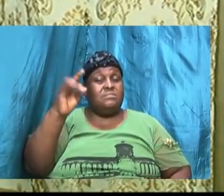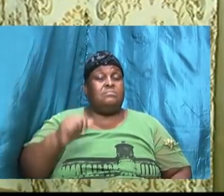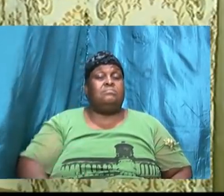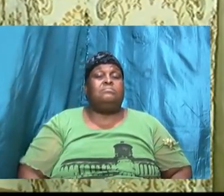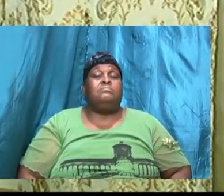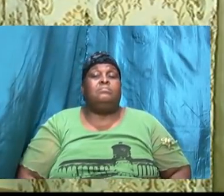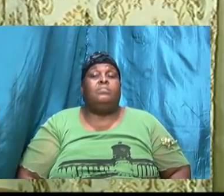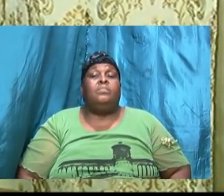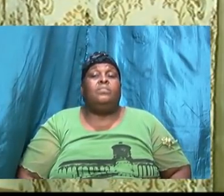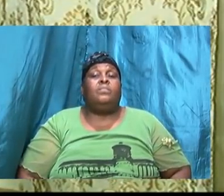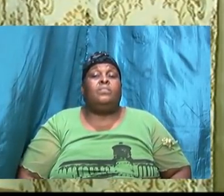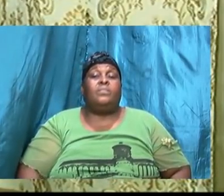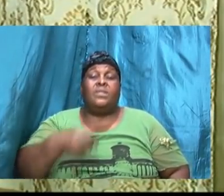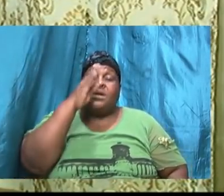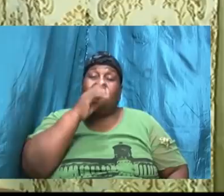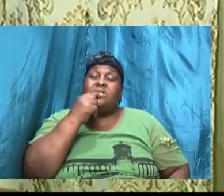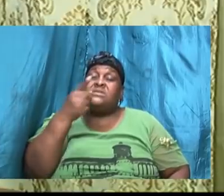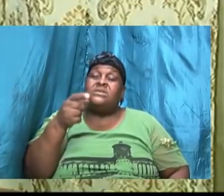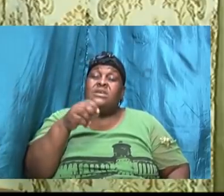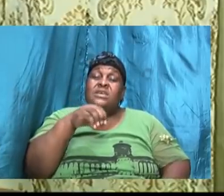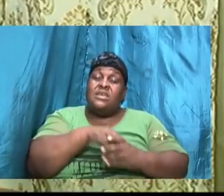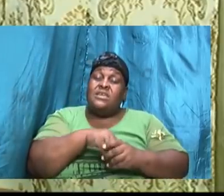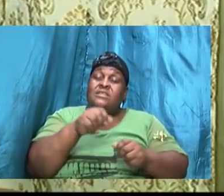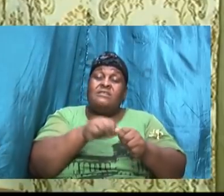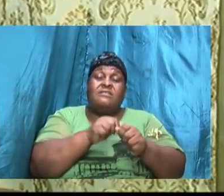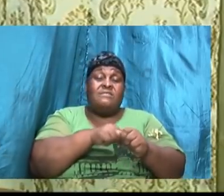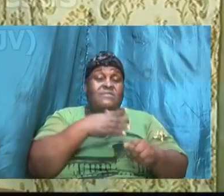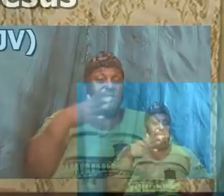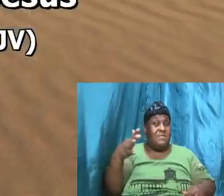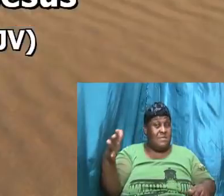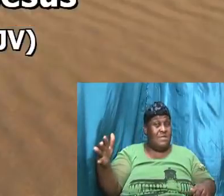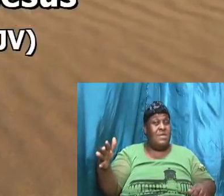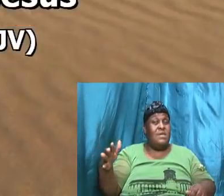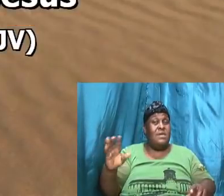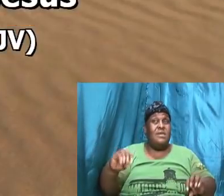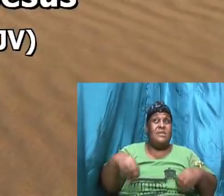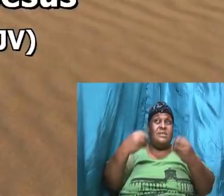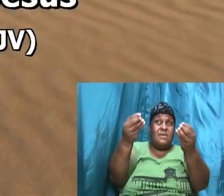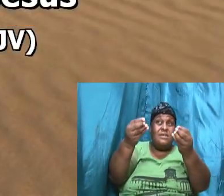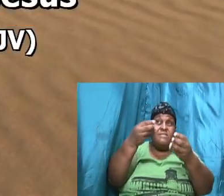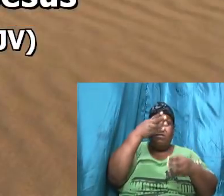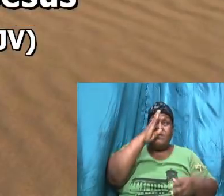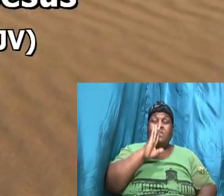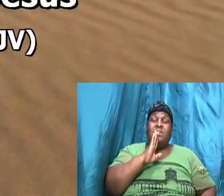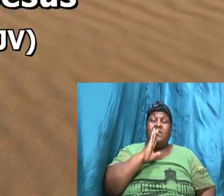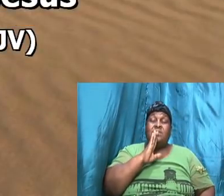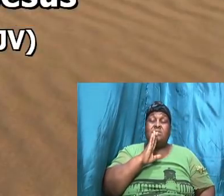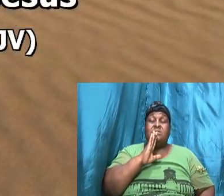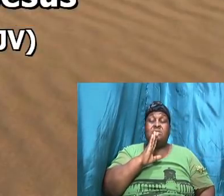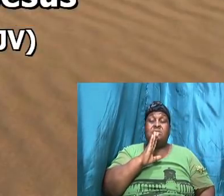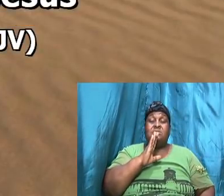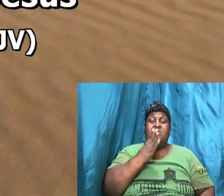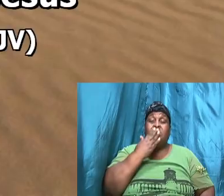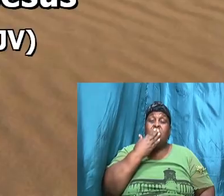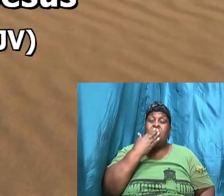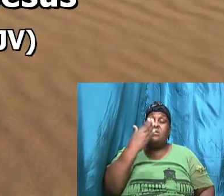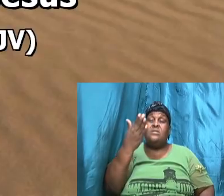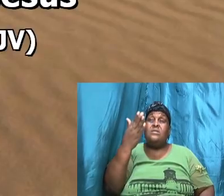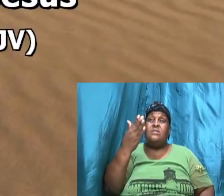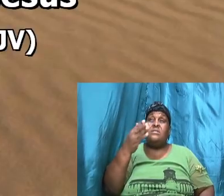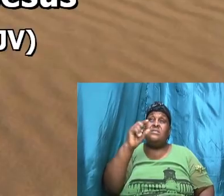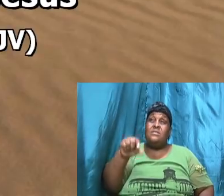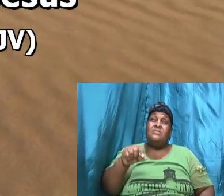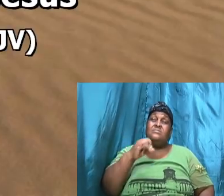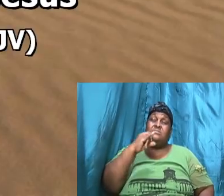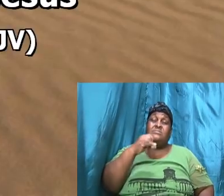it says in everything hallelujah give thanks for this is the will